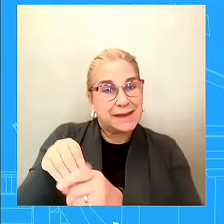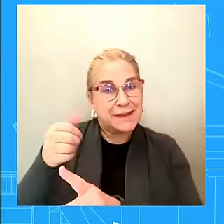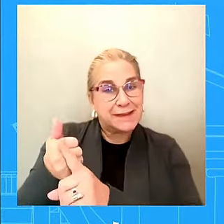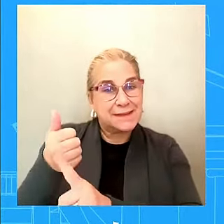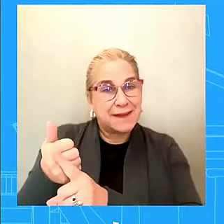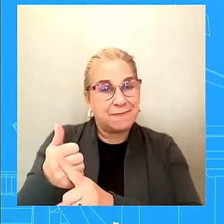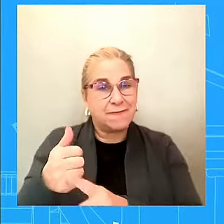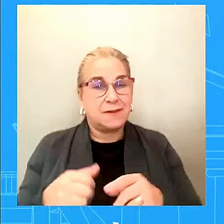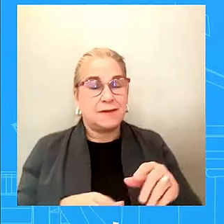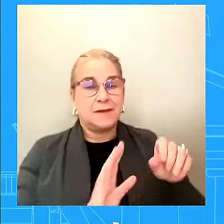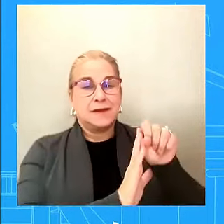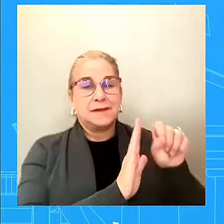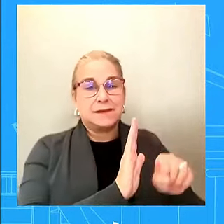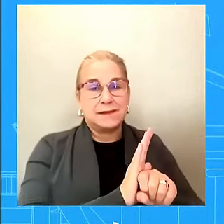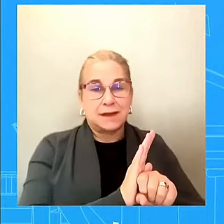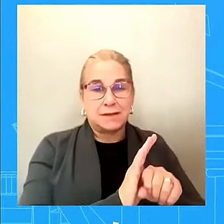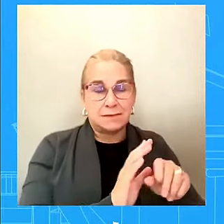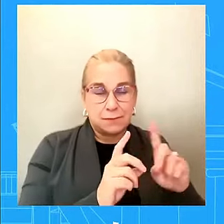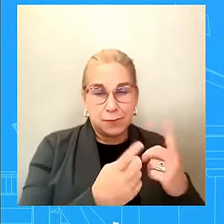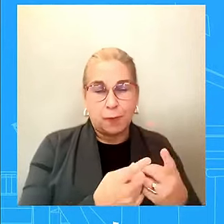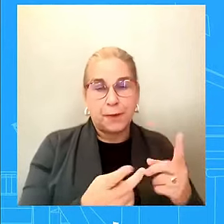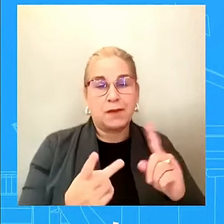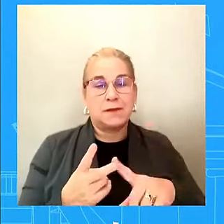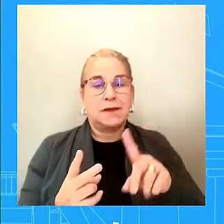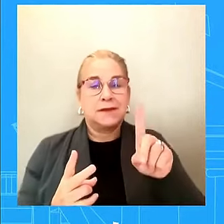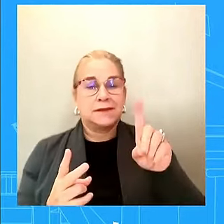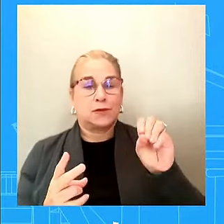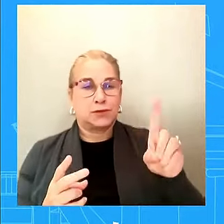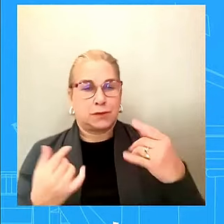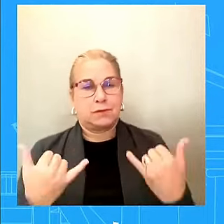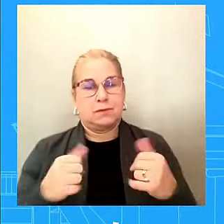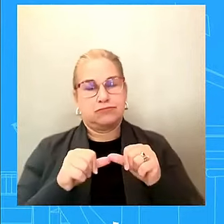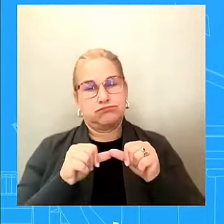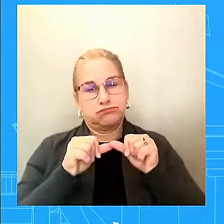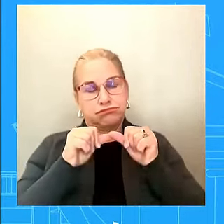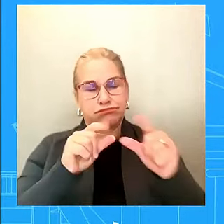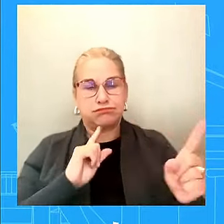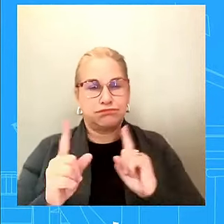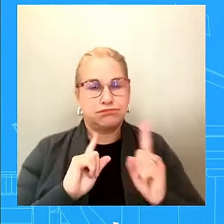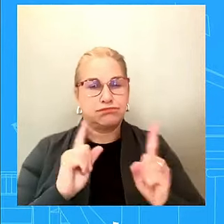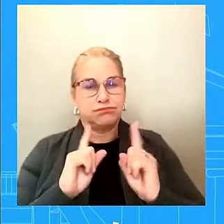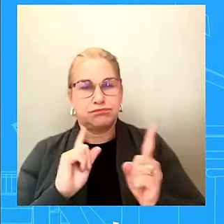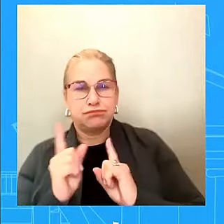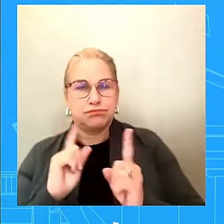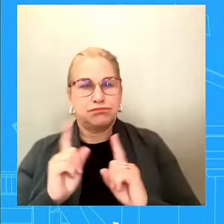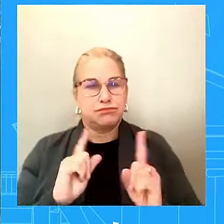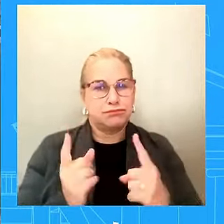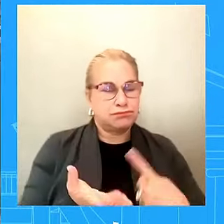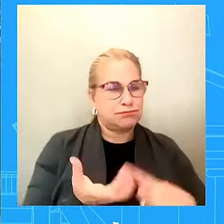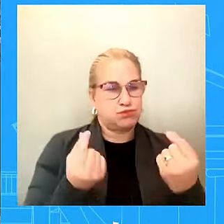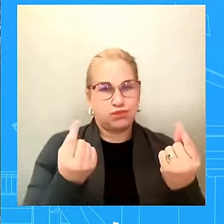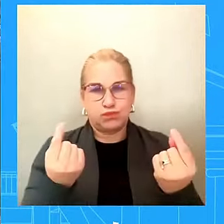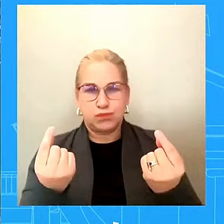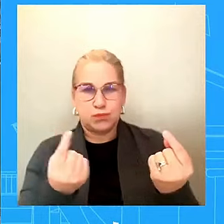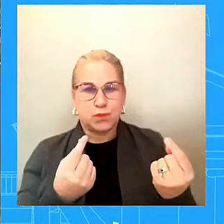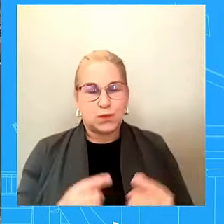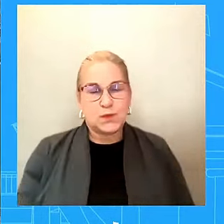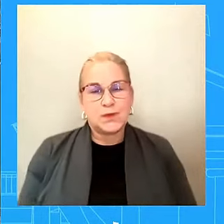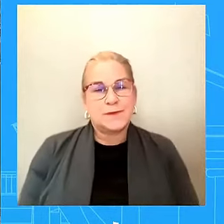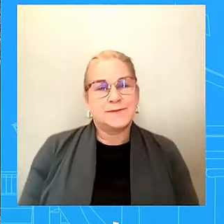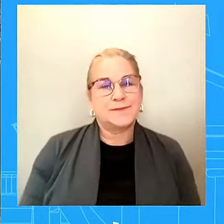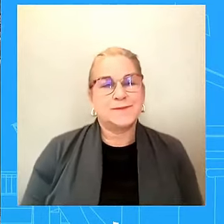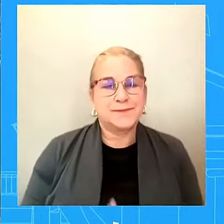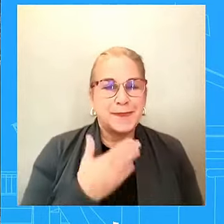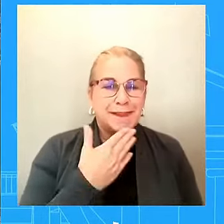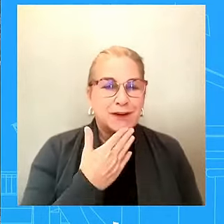And we will continue to have these discussions. Okay. Thank you so much, Karine. does the White House have any indication